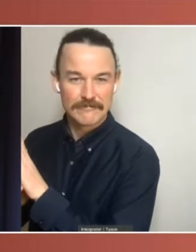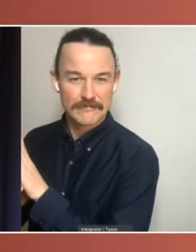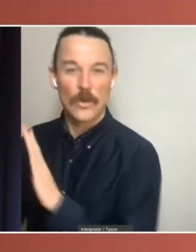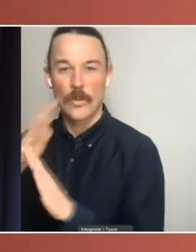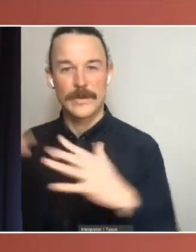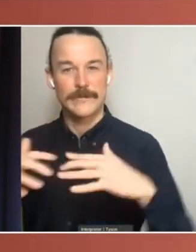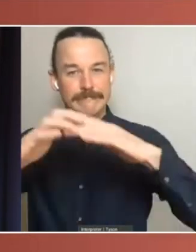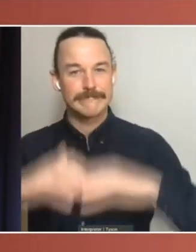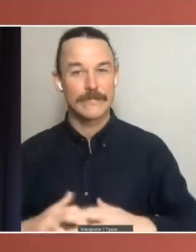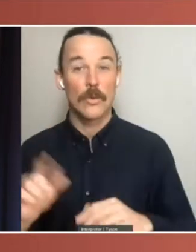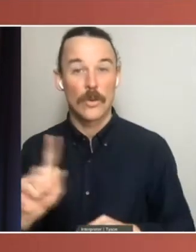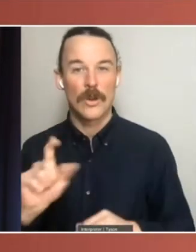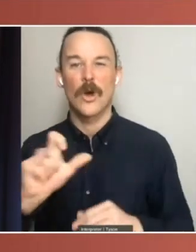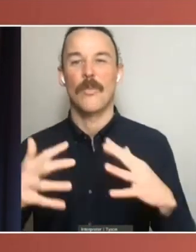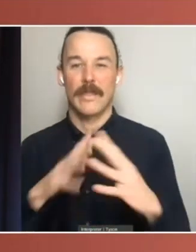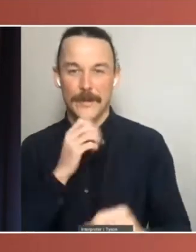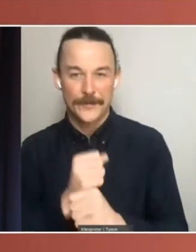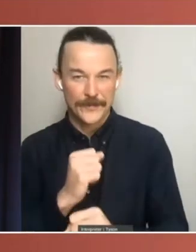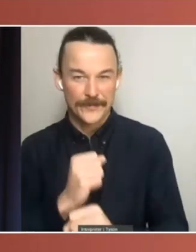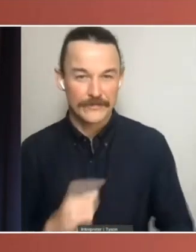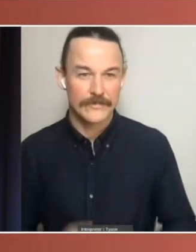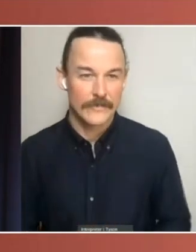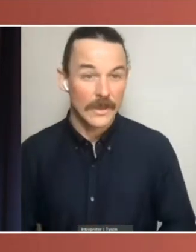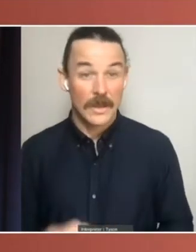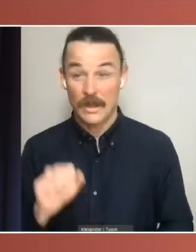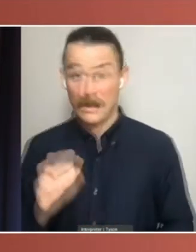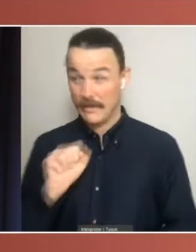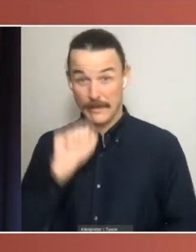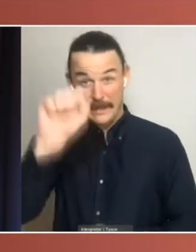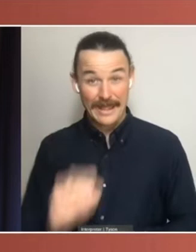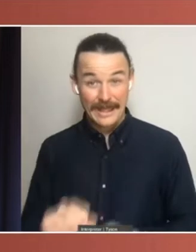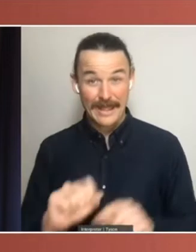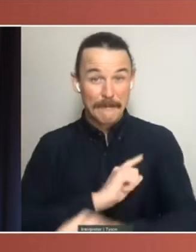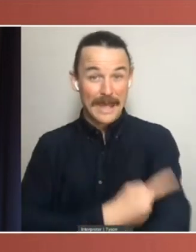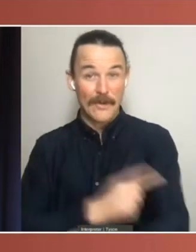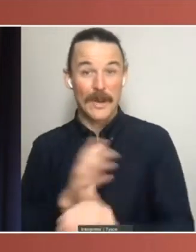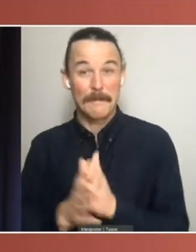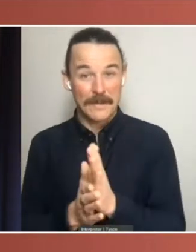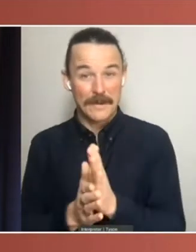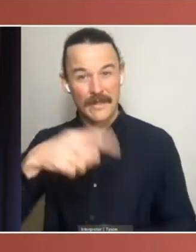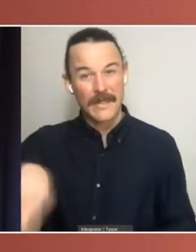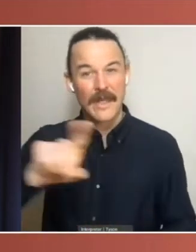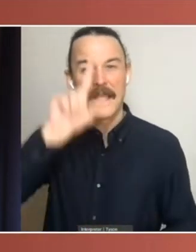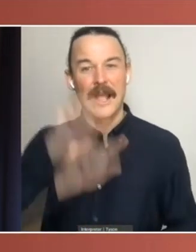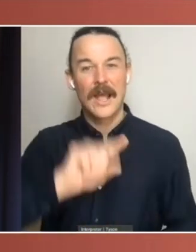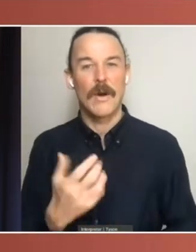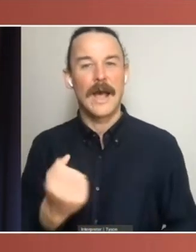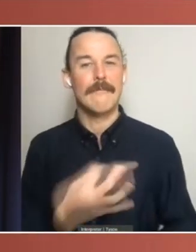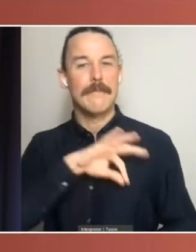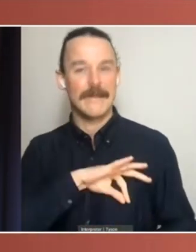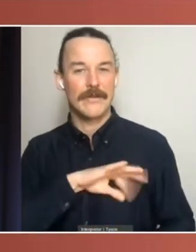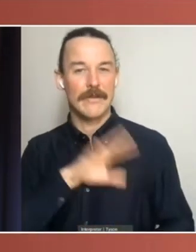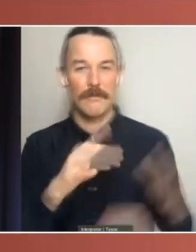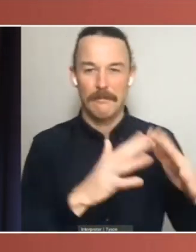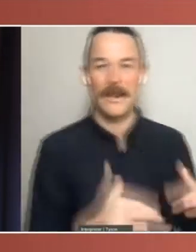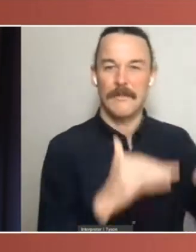It is from these reserve powers that the two chambers can trace parliamentary privilege, orders for the production of documents,